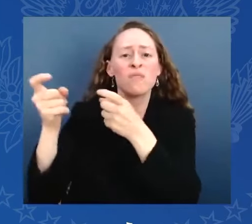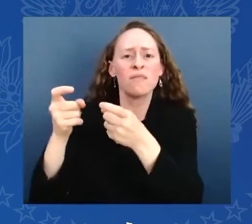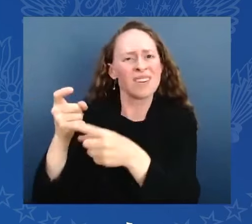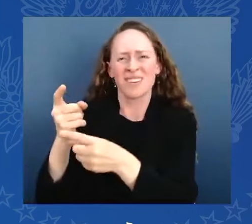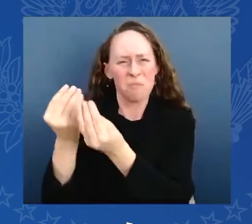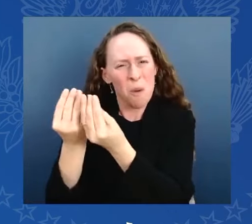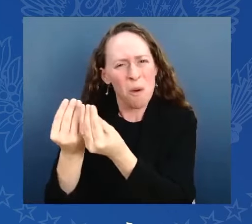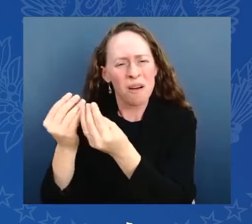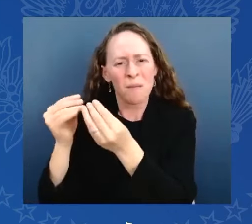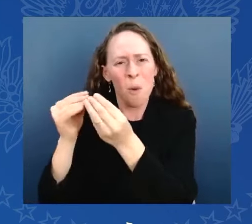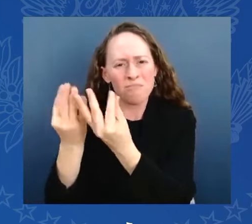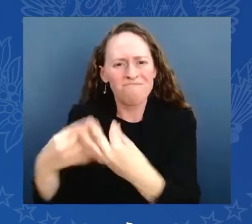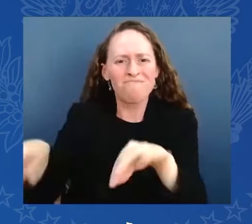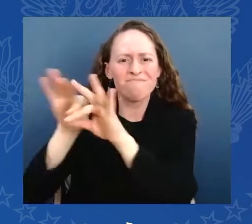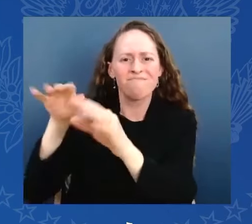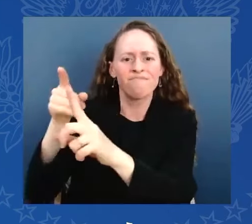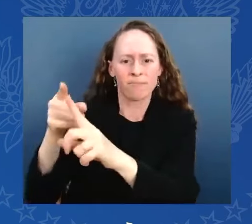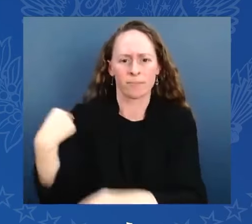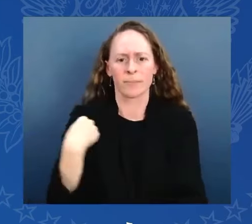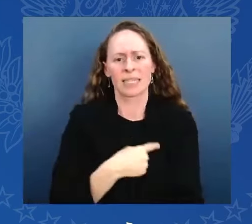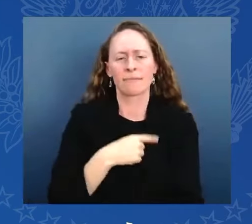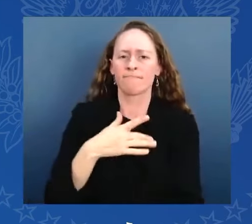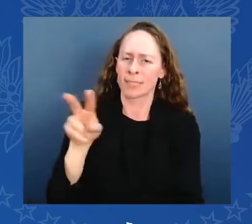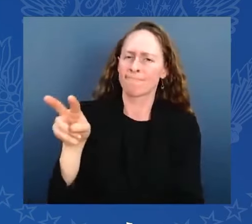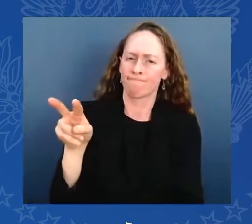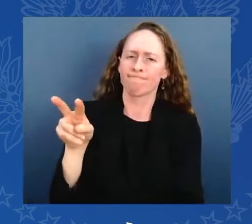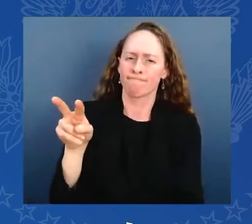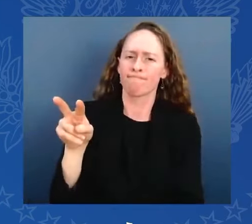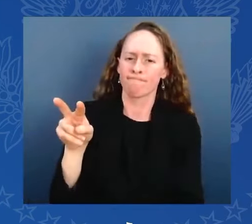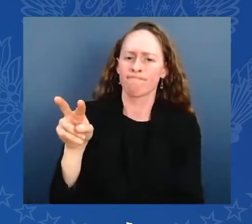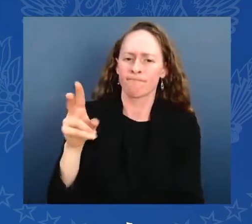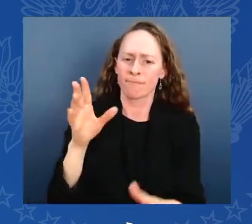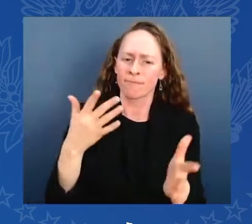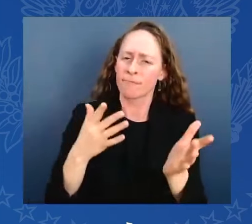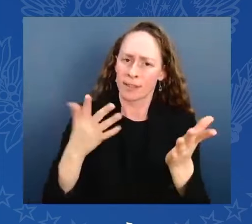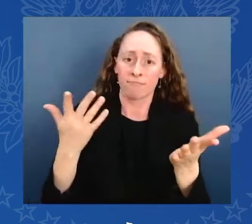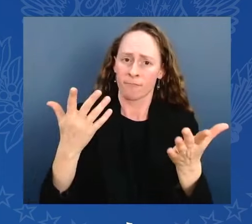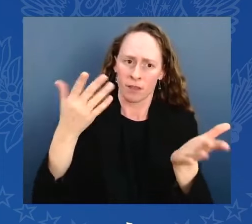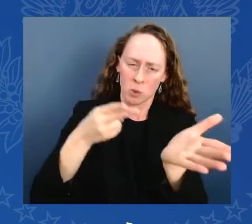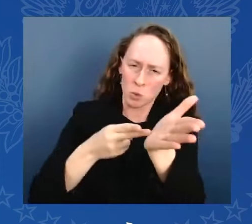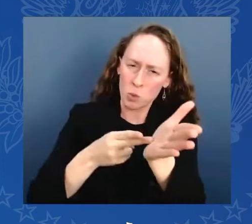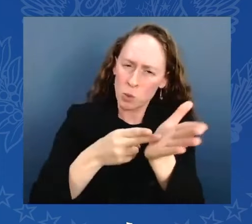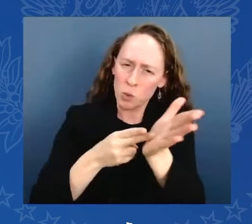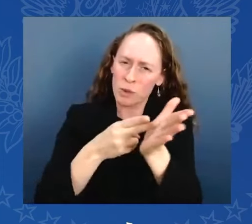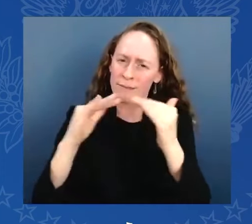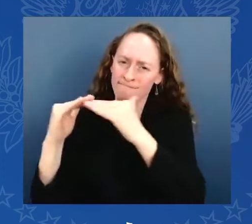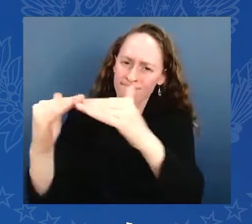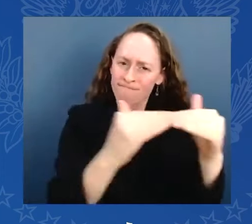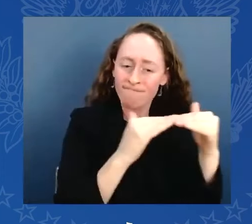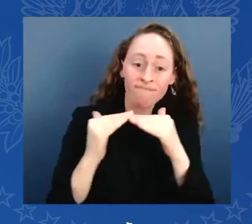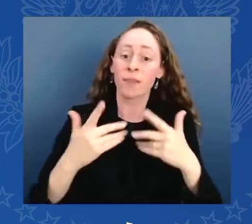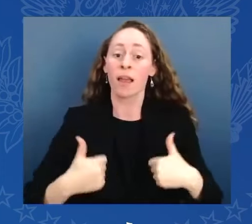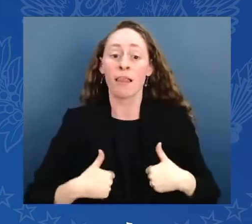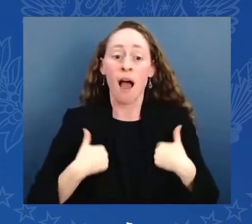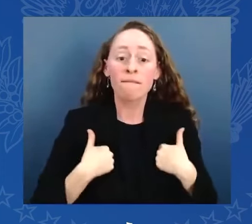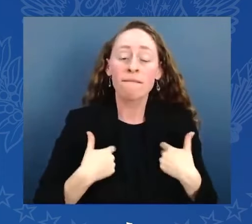equal. In Daubar, there are certainly inalienable rights, life, liberty, pursuit of happiness. We've never